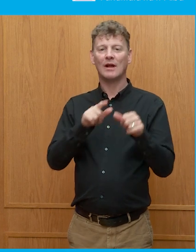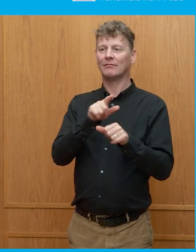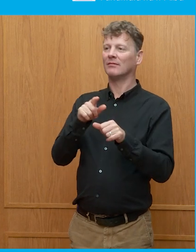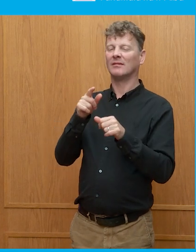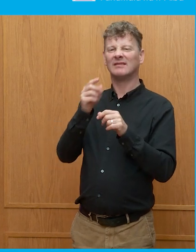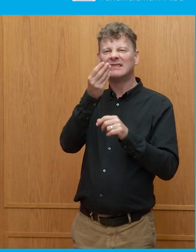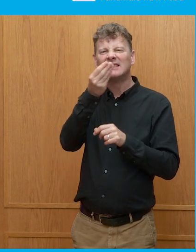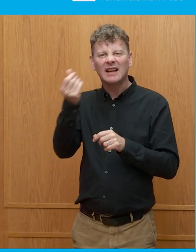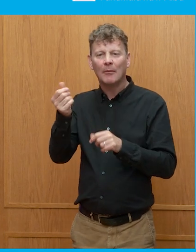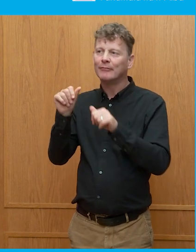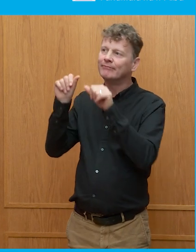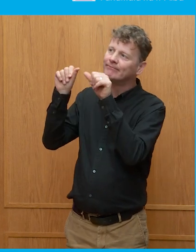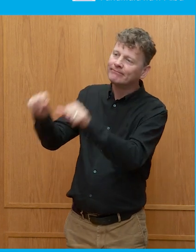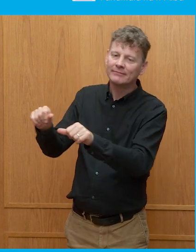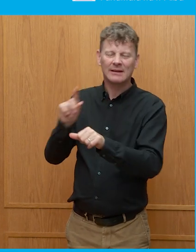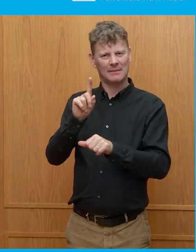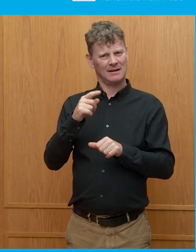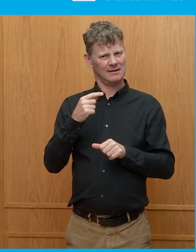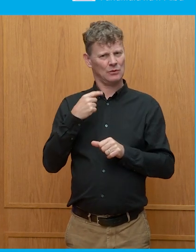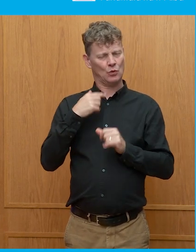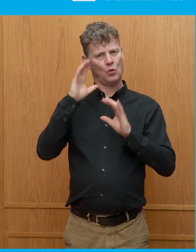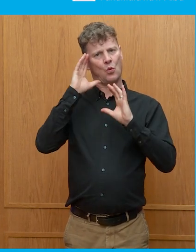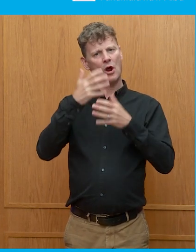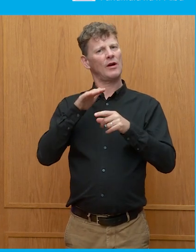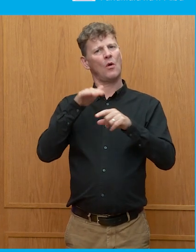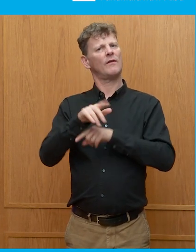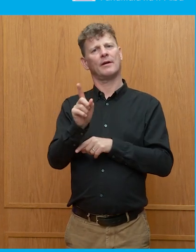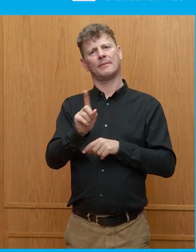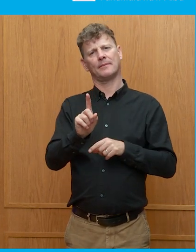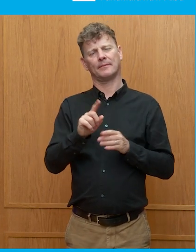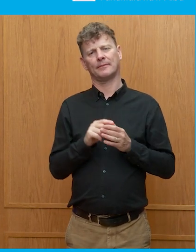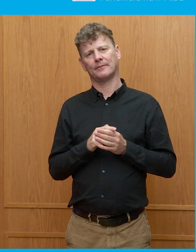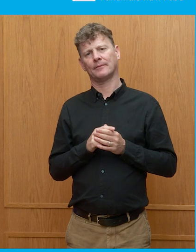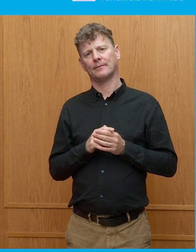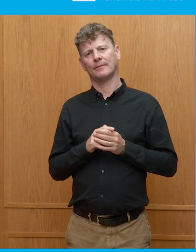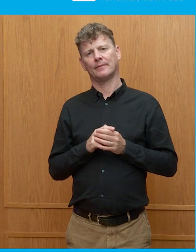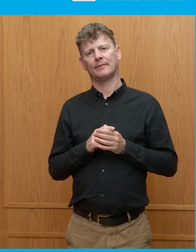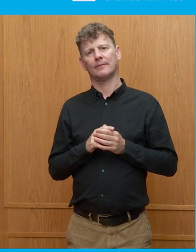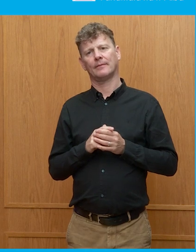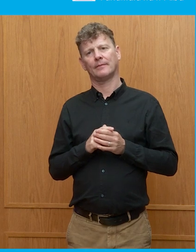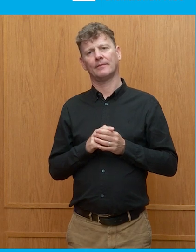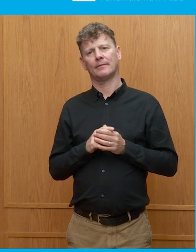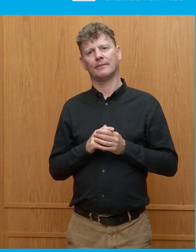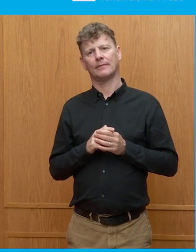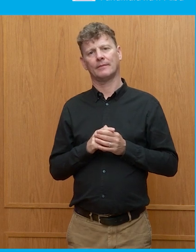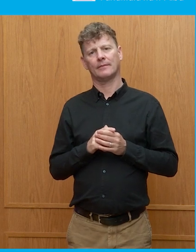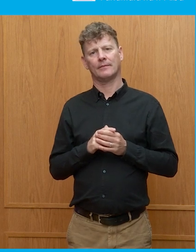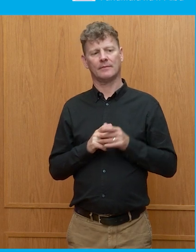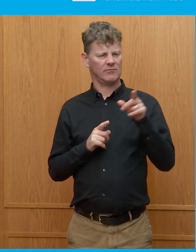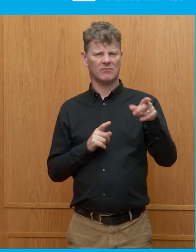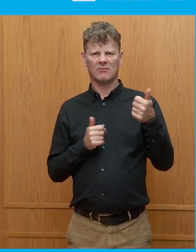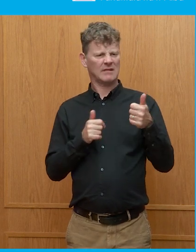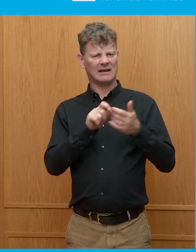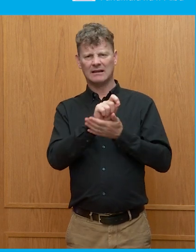is in places where it is naturally assumed that it's a successful